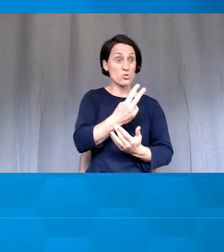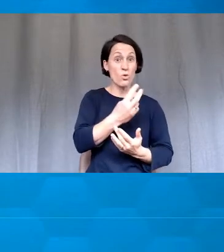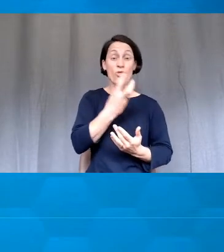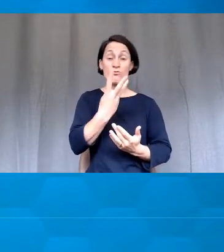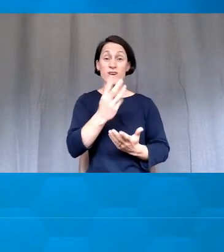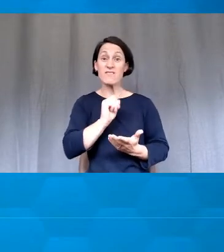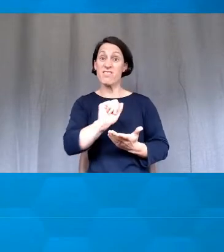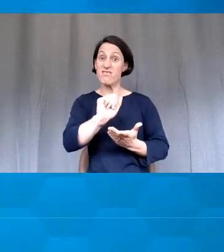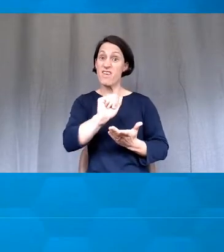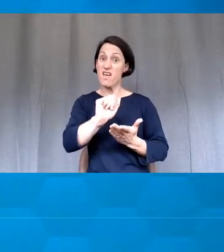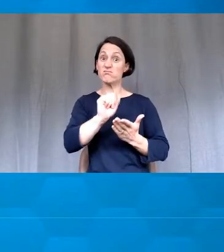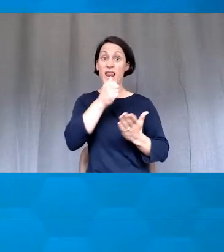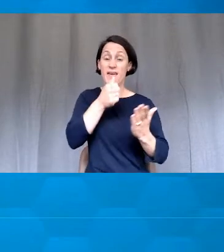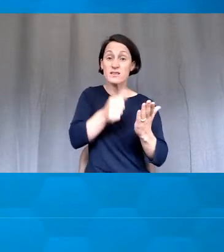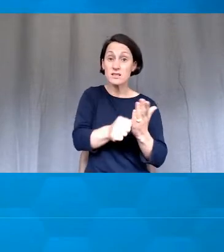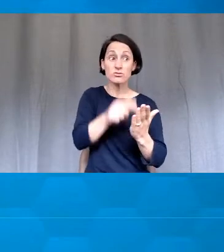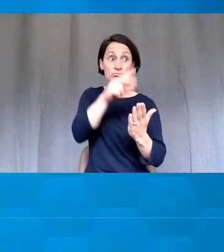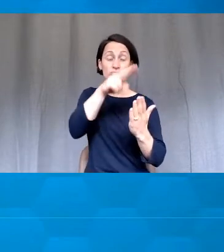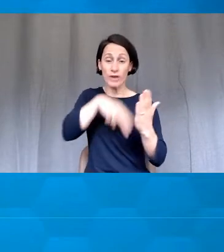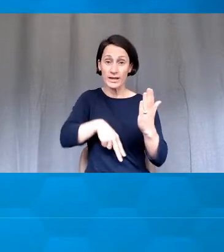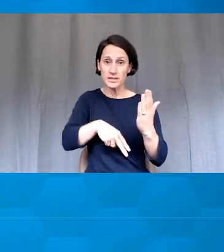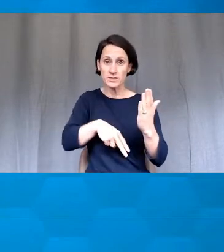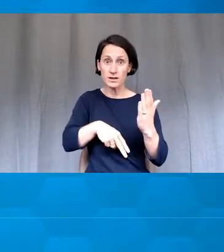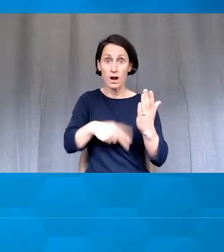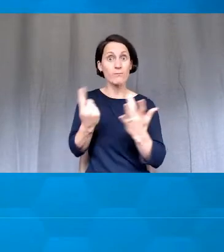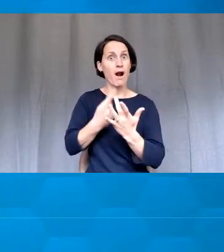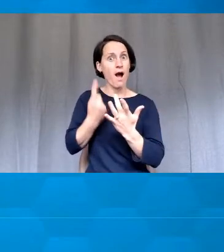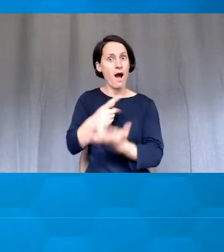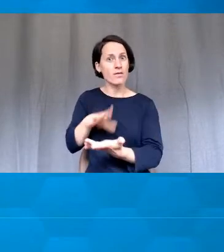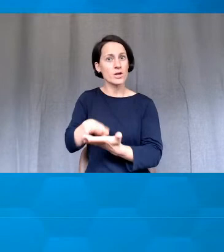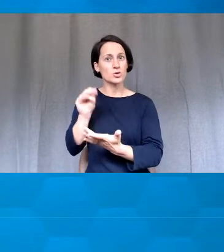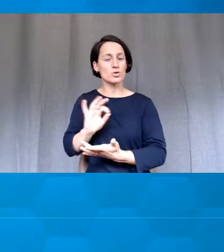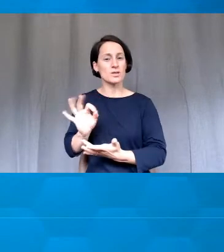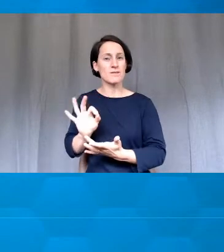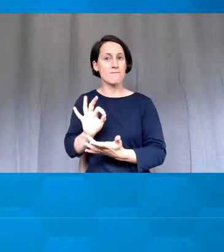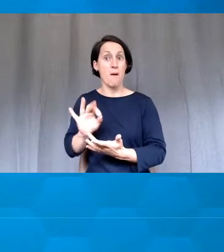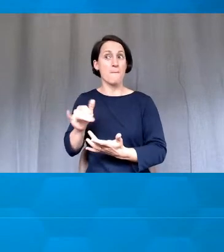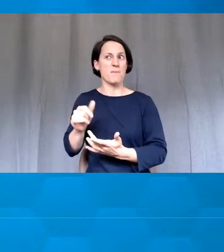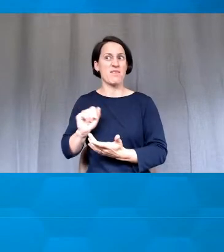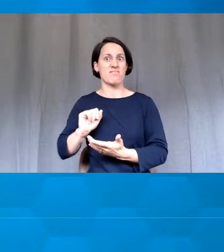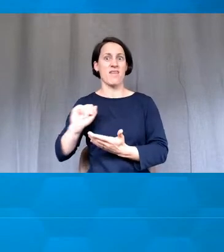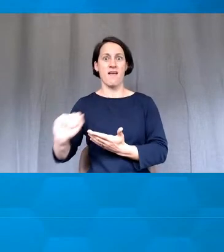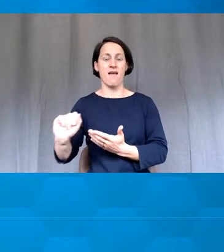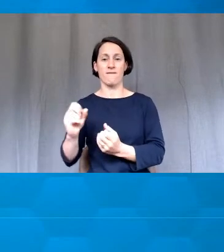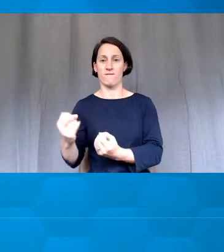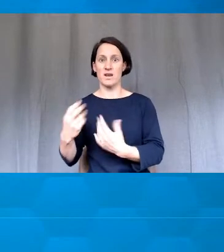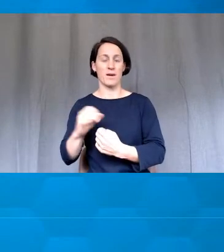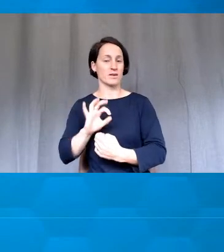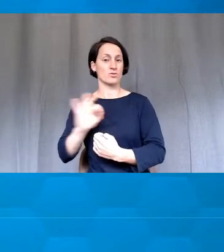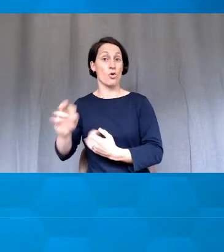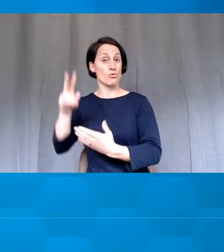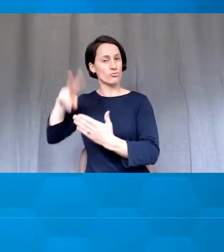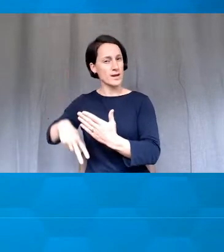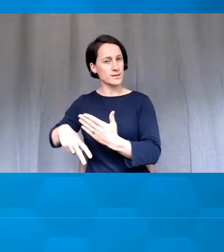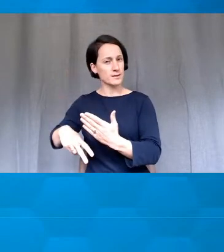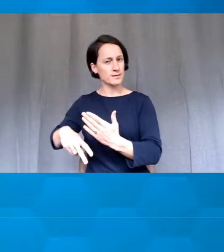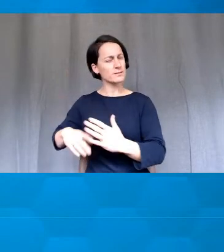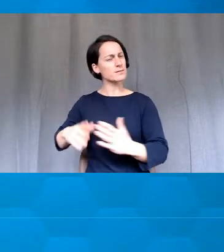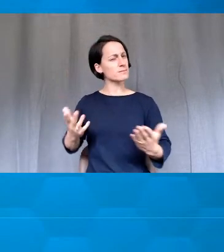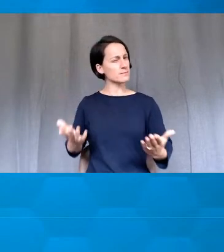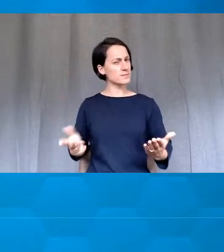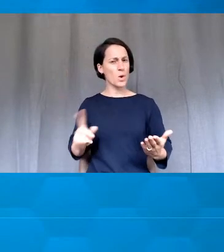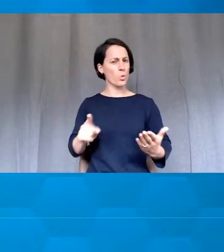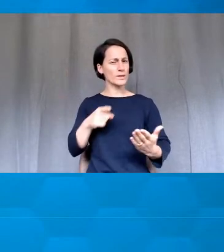class will have an answer to that question, which is no, which is quite sobering about the related question. What does that